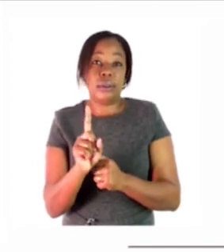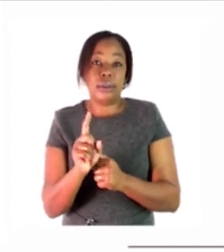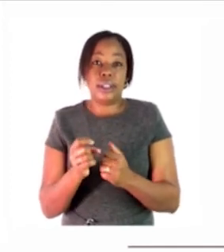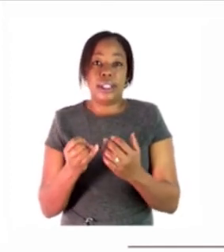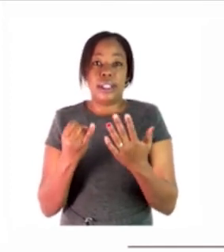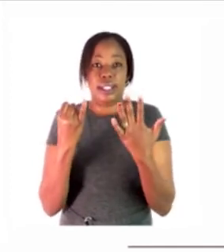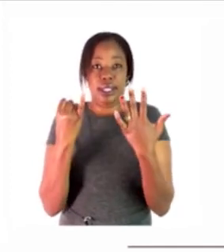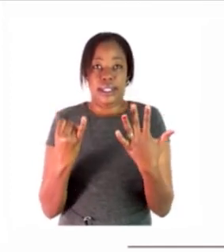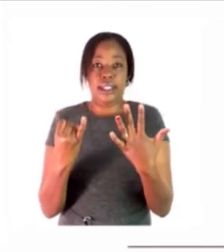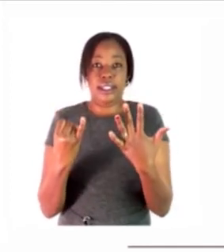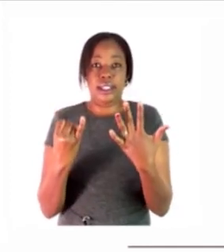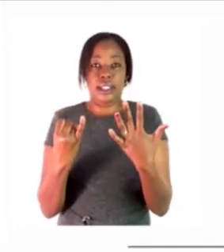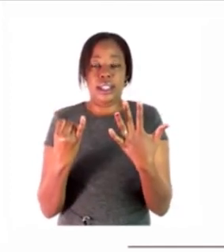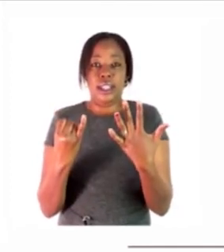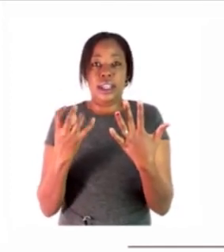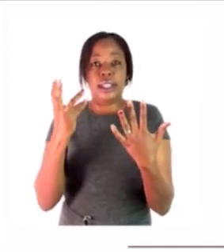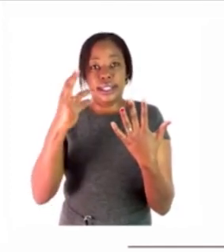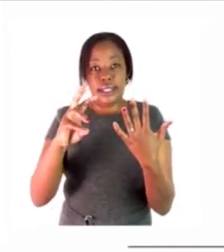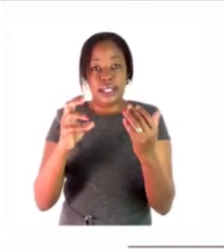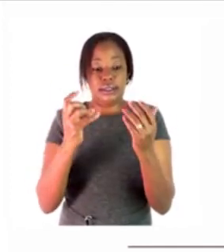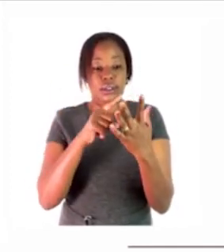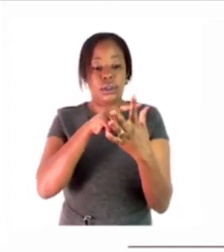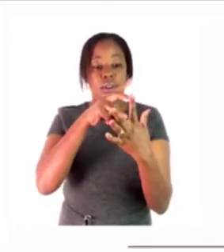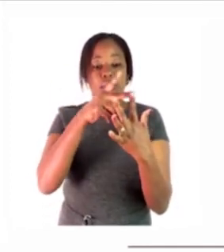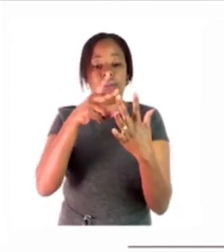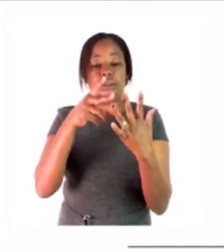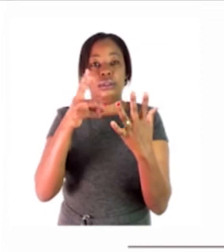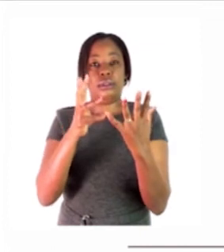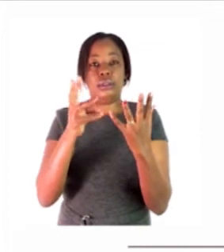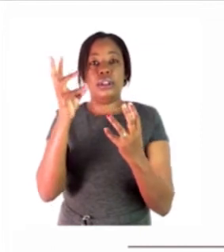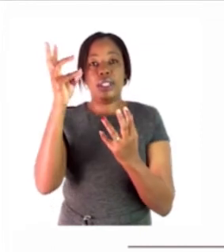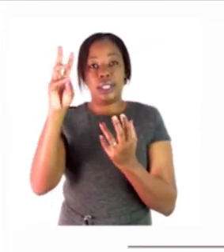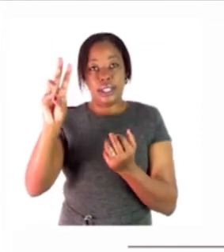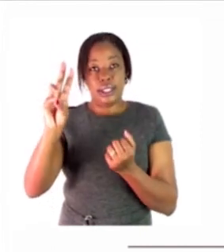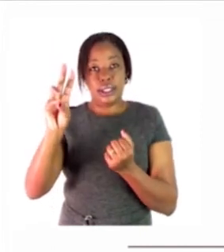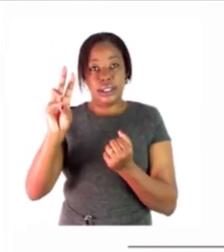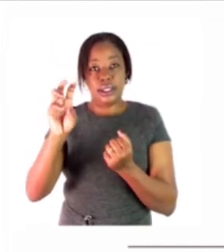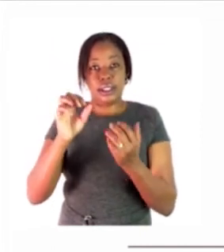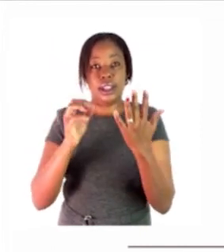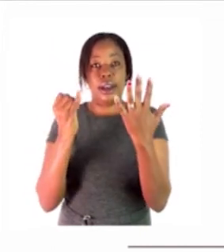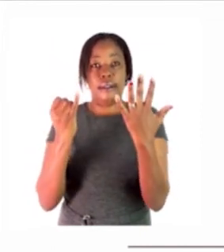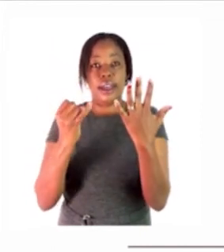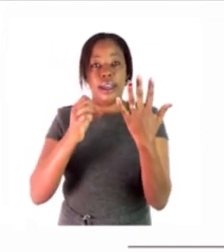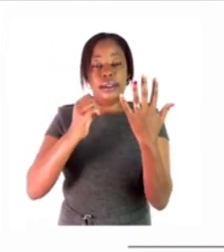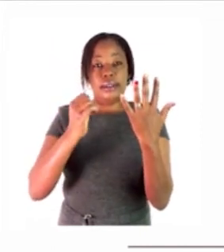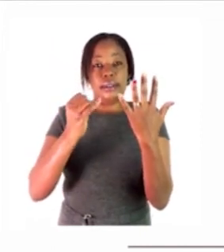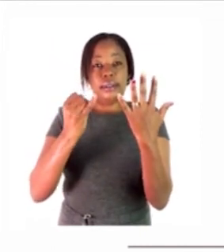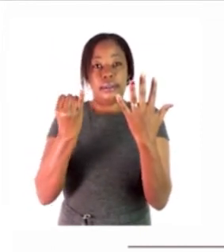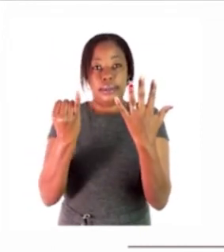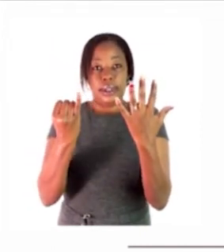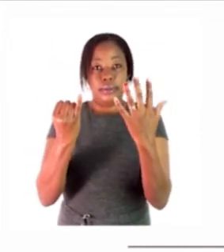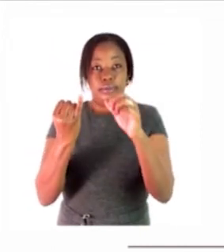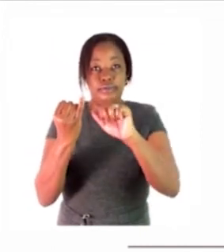i have to take our five then i count five five out what is left is one that is my answer the same with